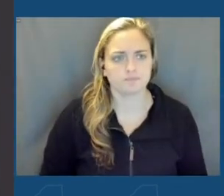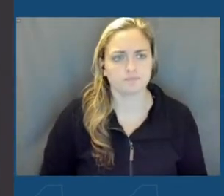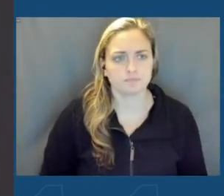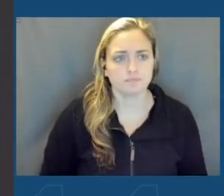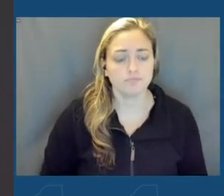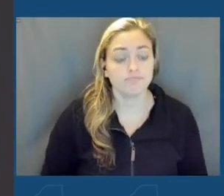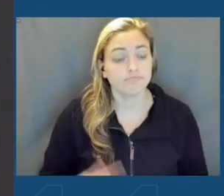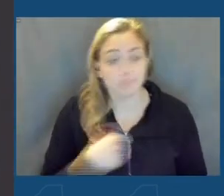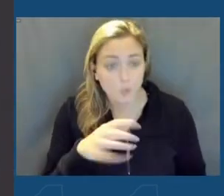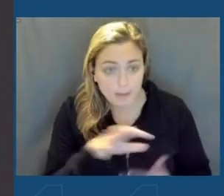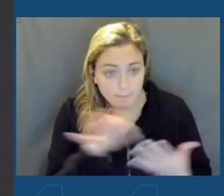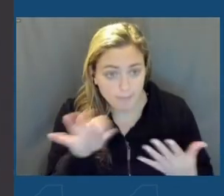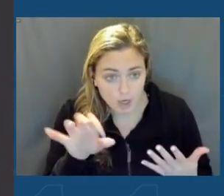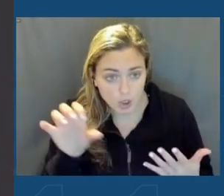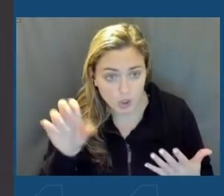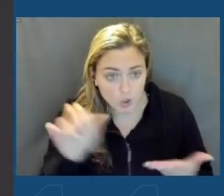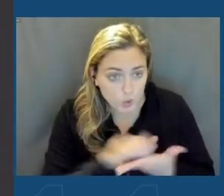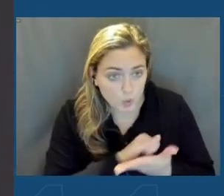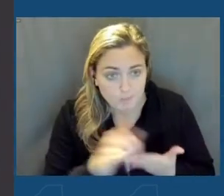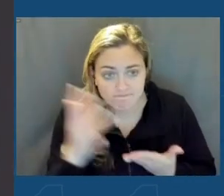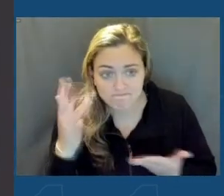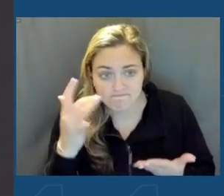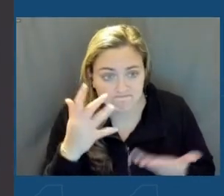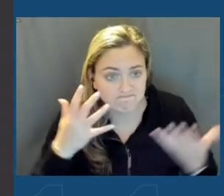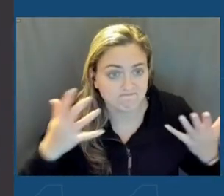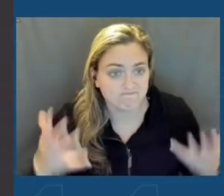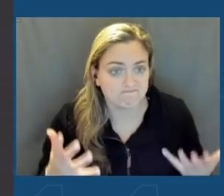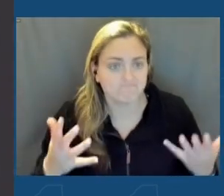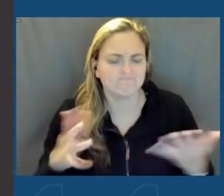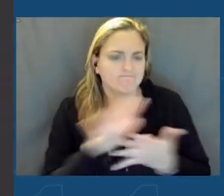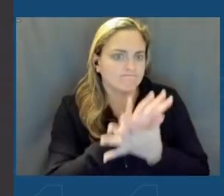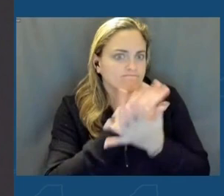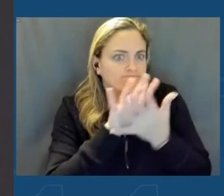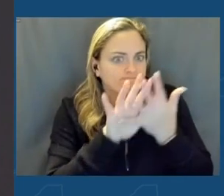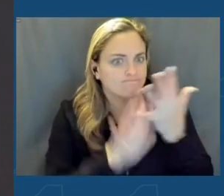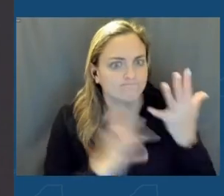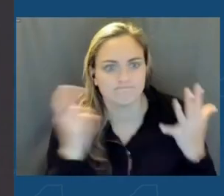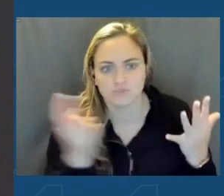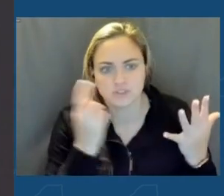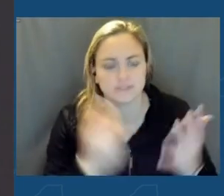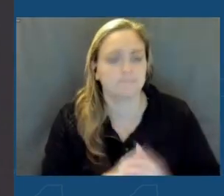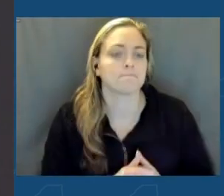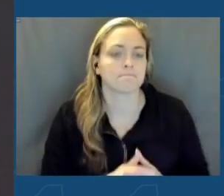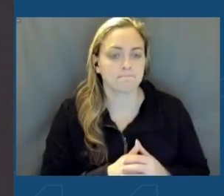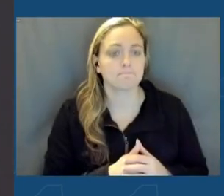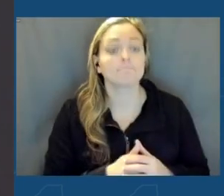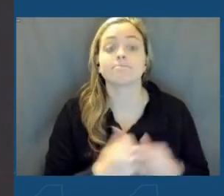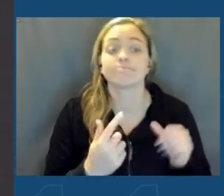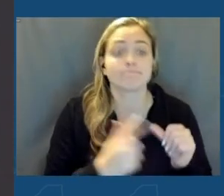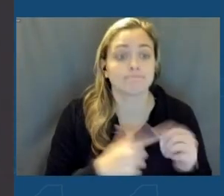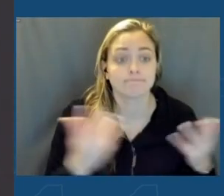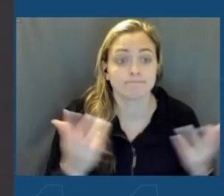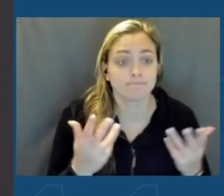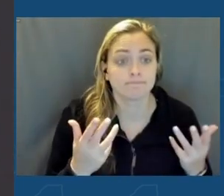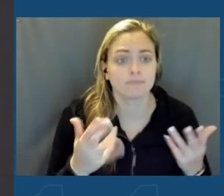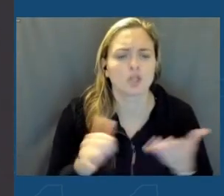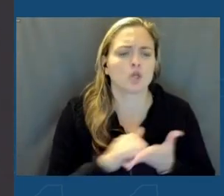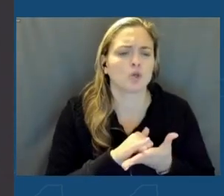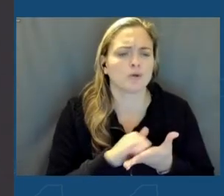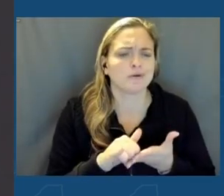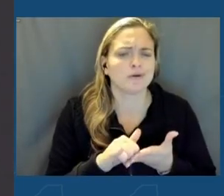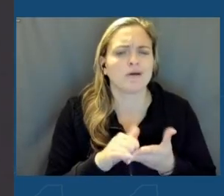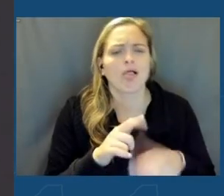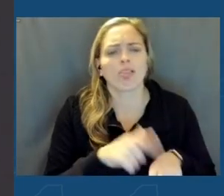We chose New York for this leading-edge fab for several reasons. First, New York